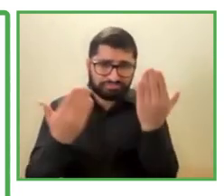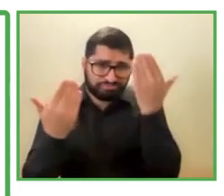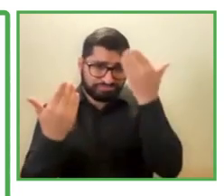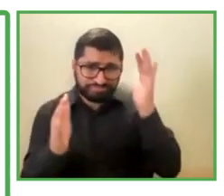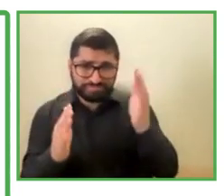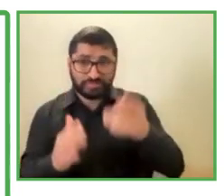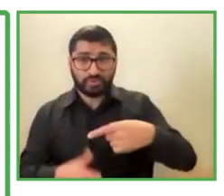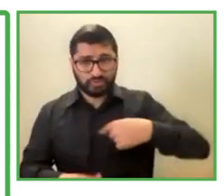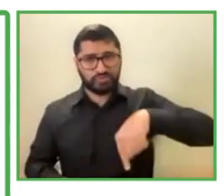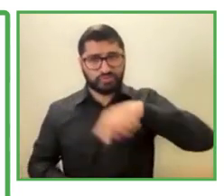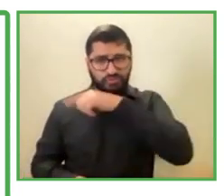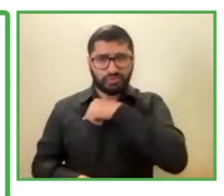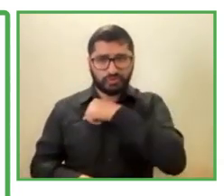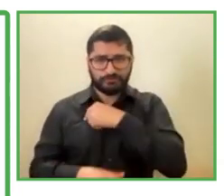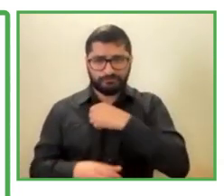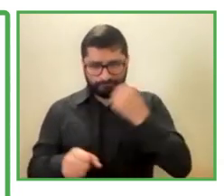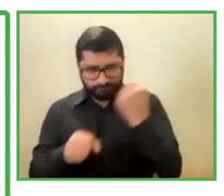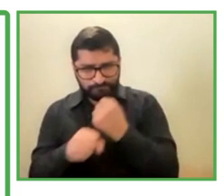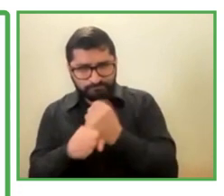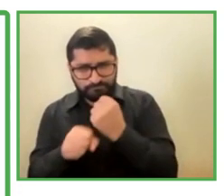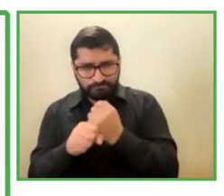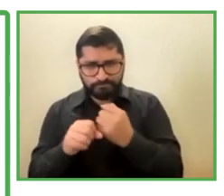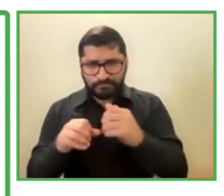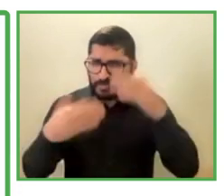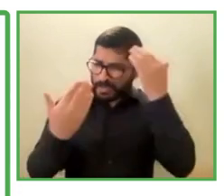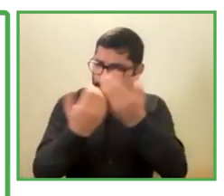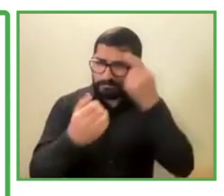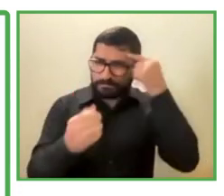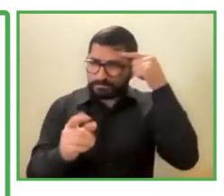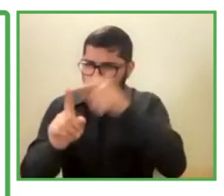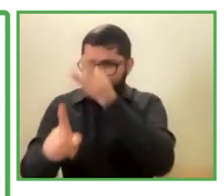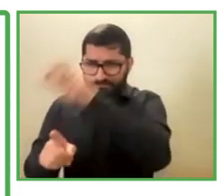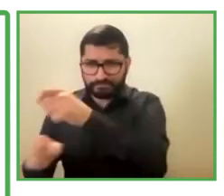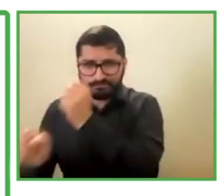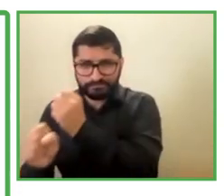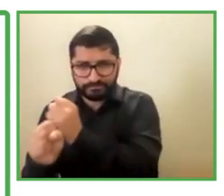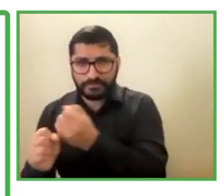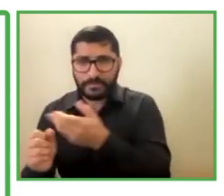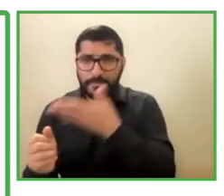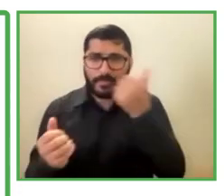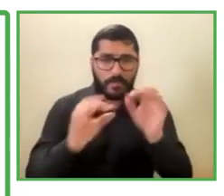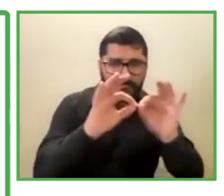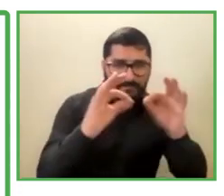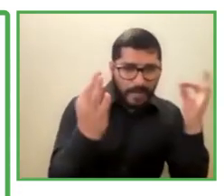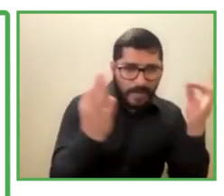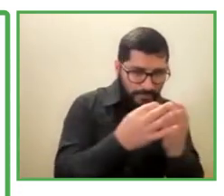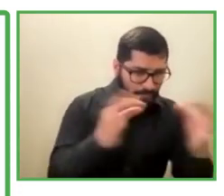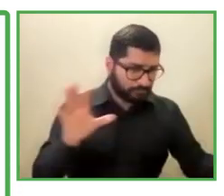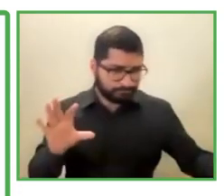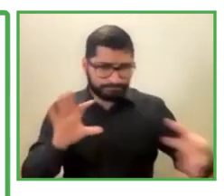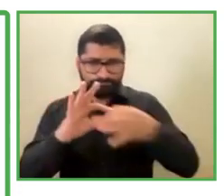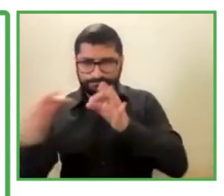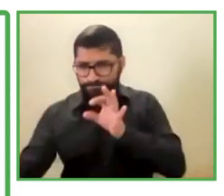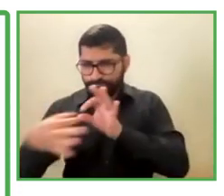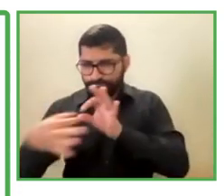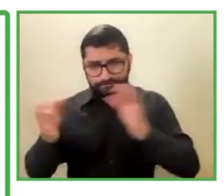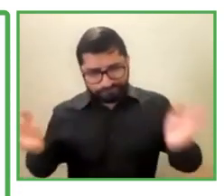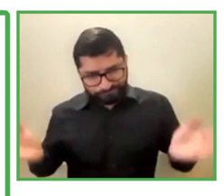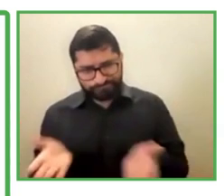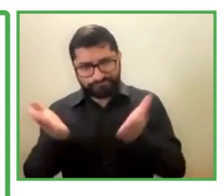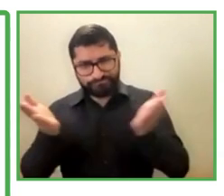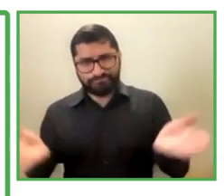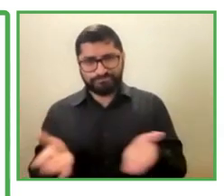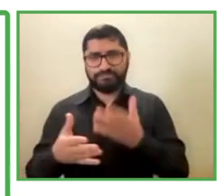the collaborator and the family, because you need to work with the families, so